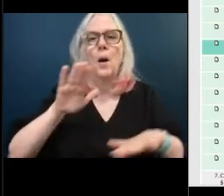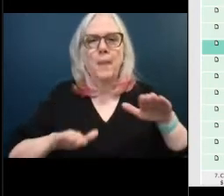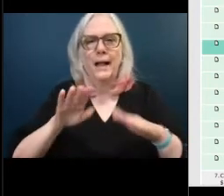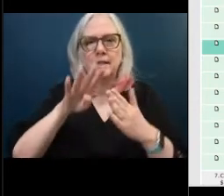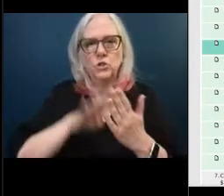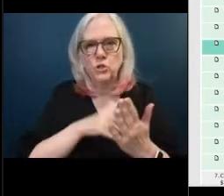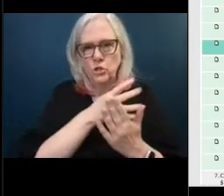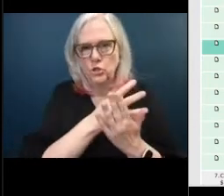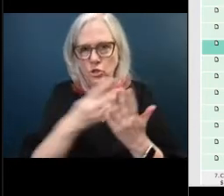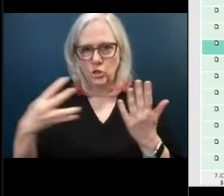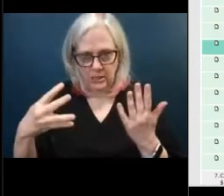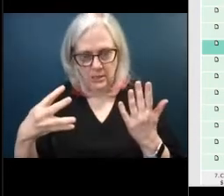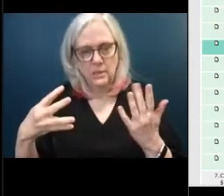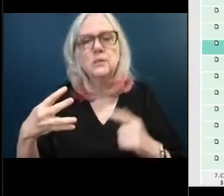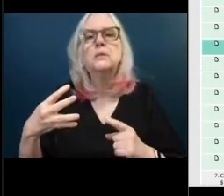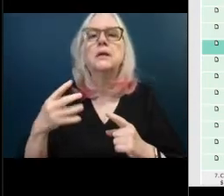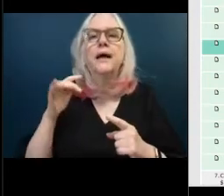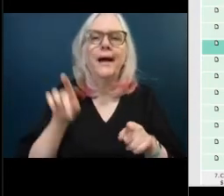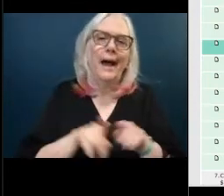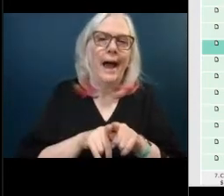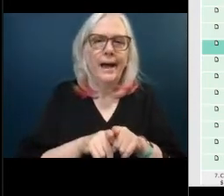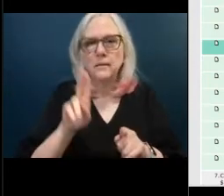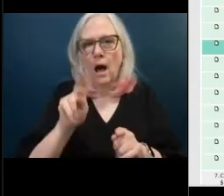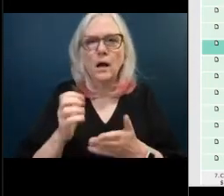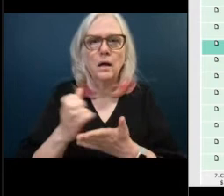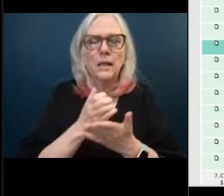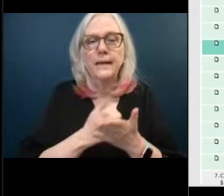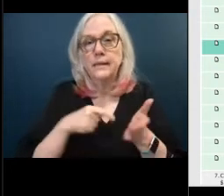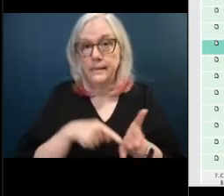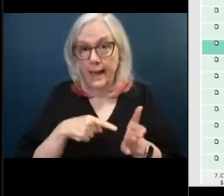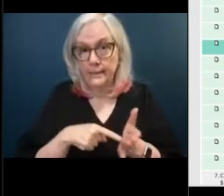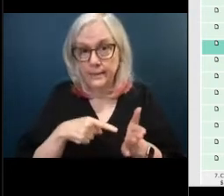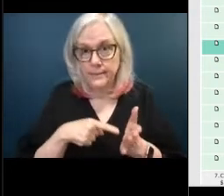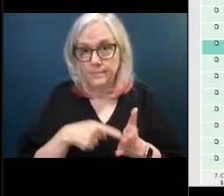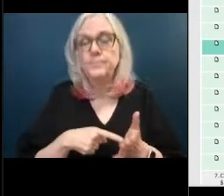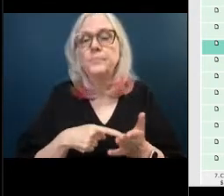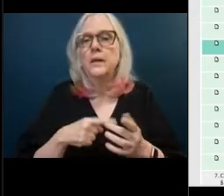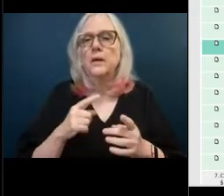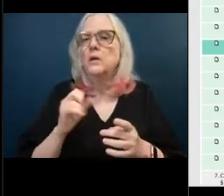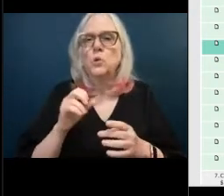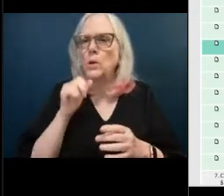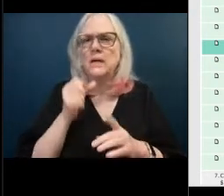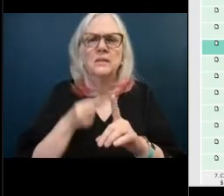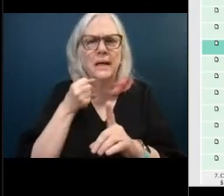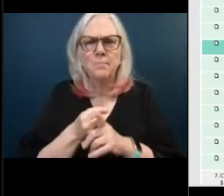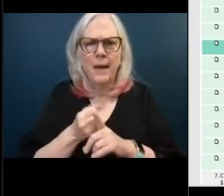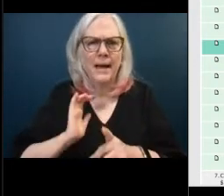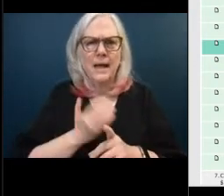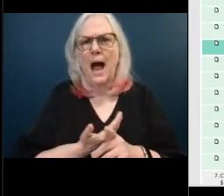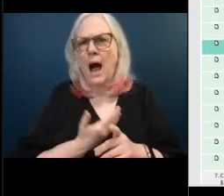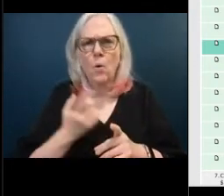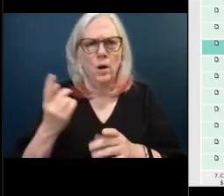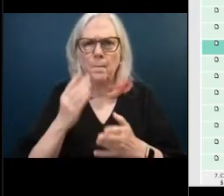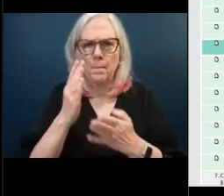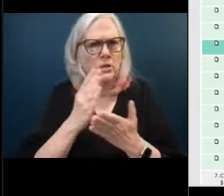implication to the budget whatsoever other than the fact that we would love to collect this money if we could but that again that is consistent with what municipalities